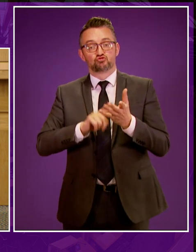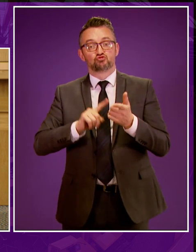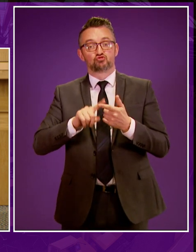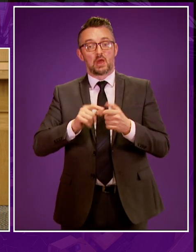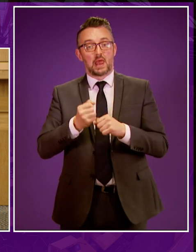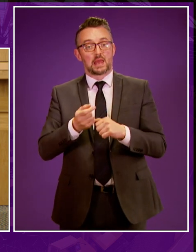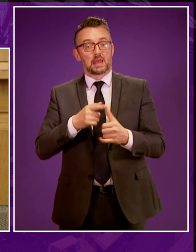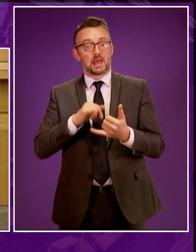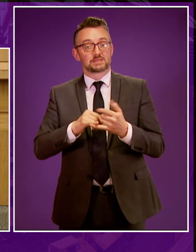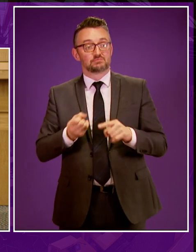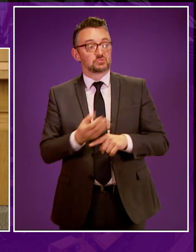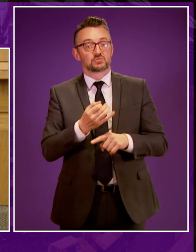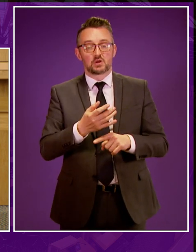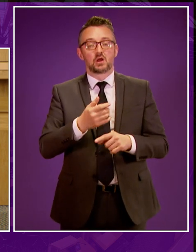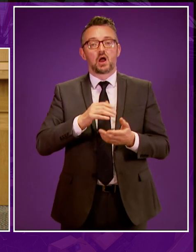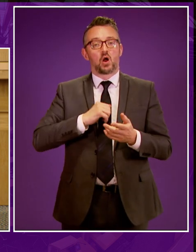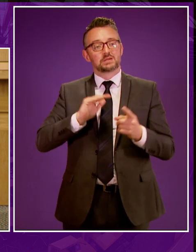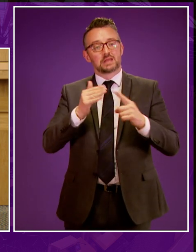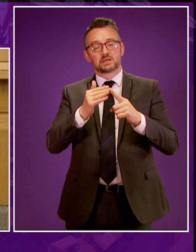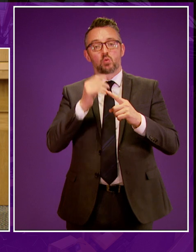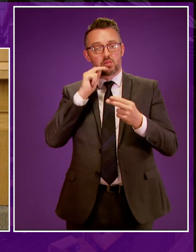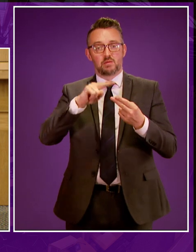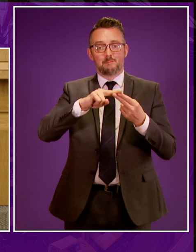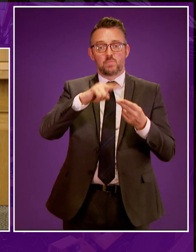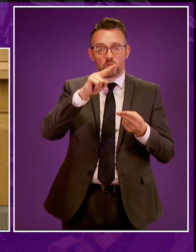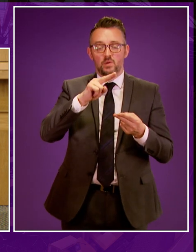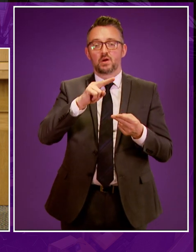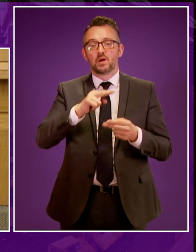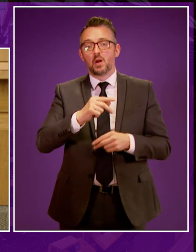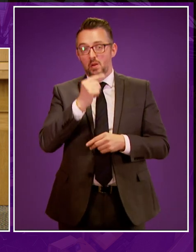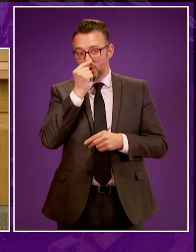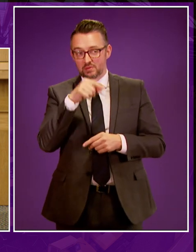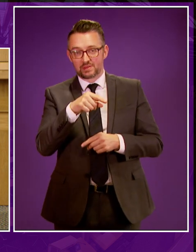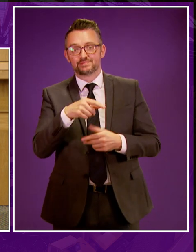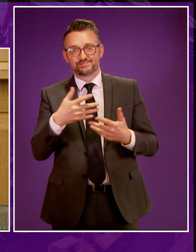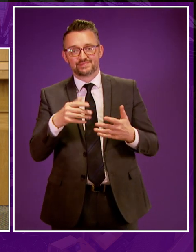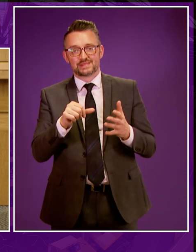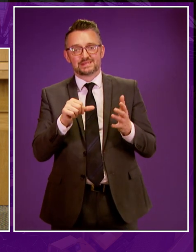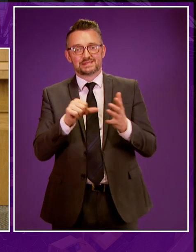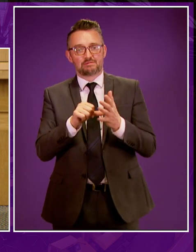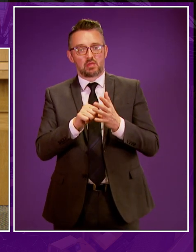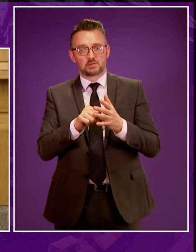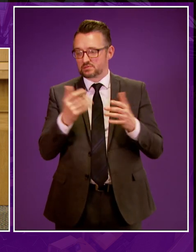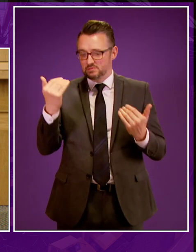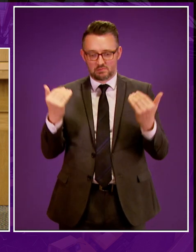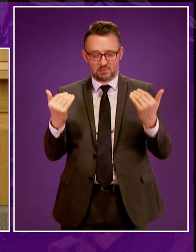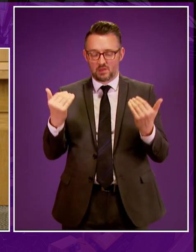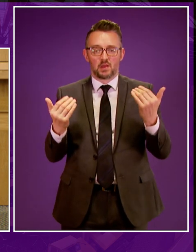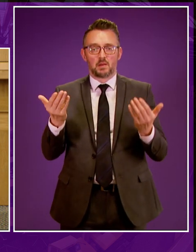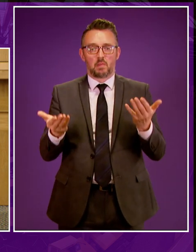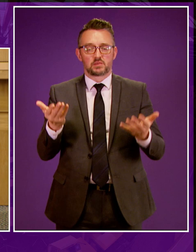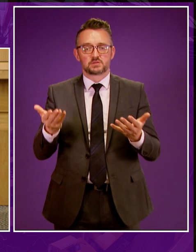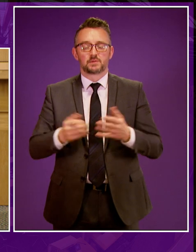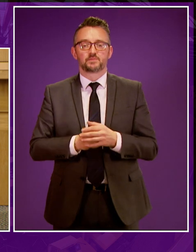within our carbon targets would, quote, require significant and potentially difficult offsetting effort elsewhere. Even the